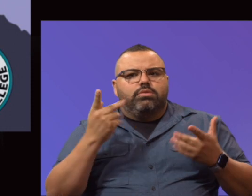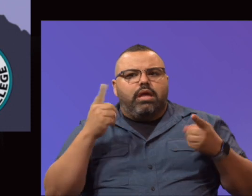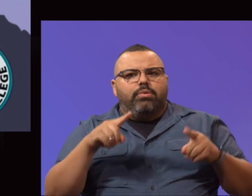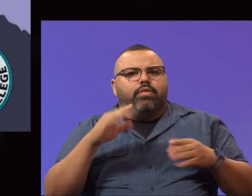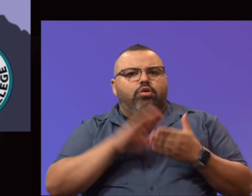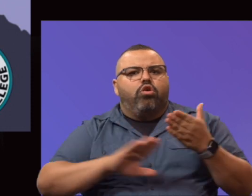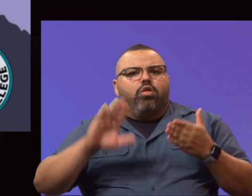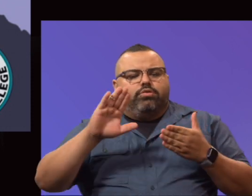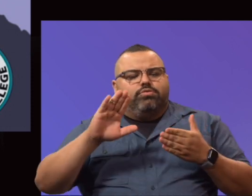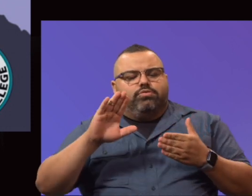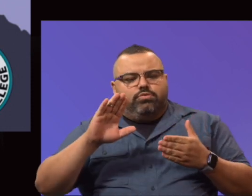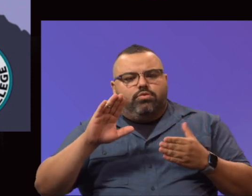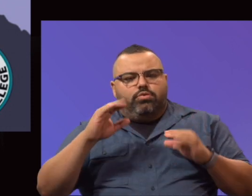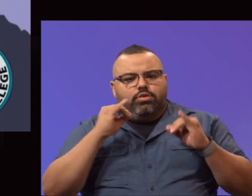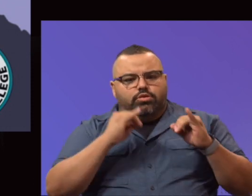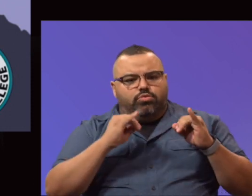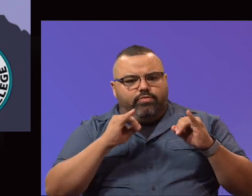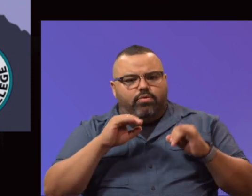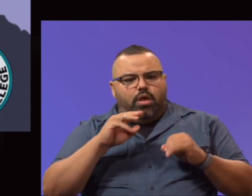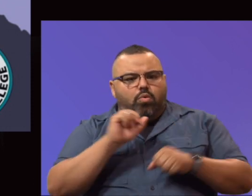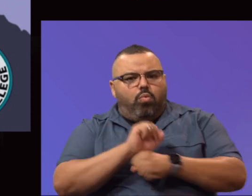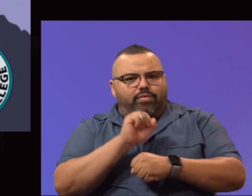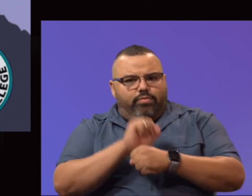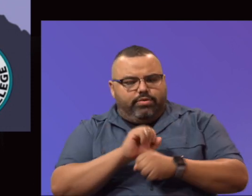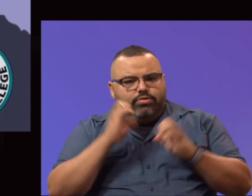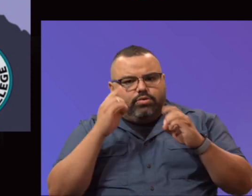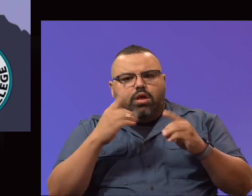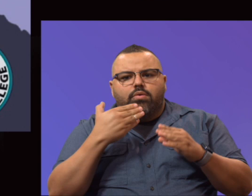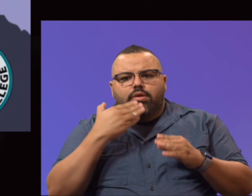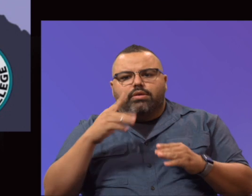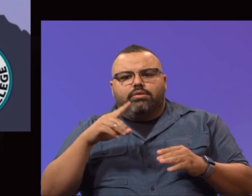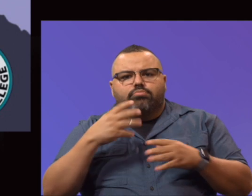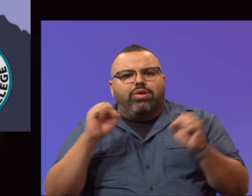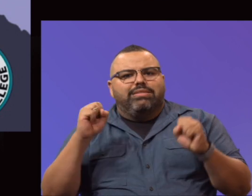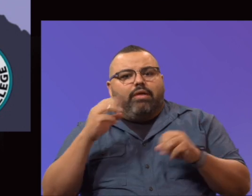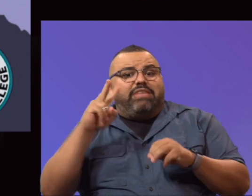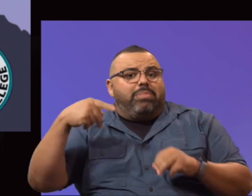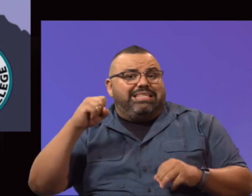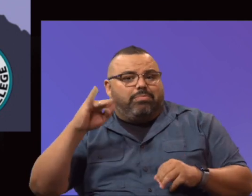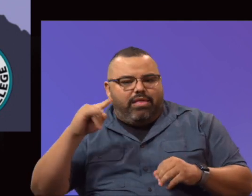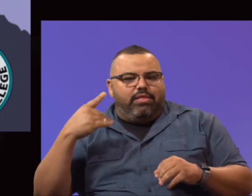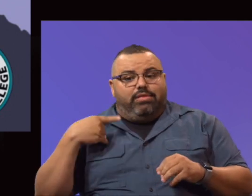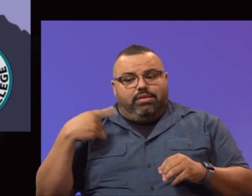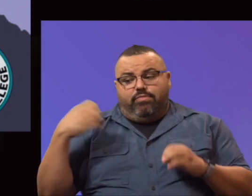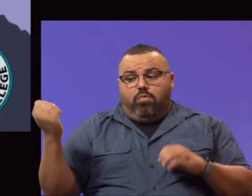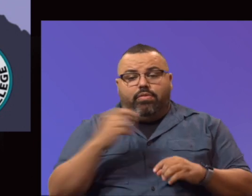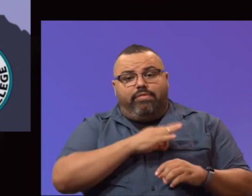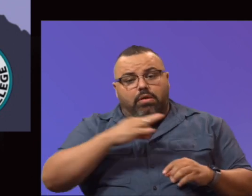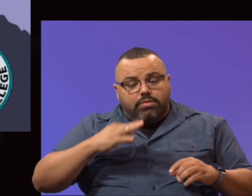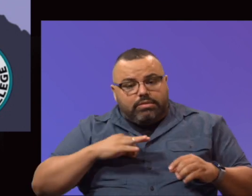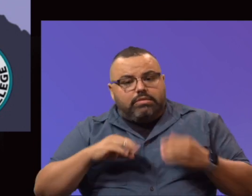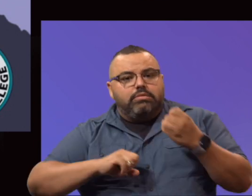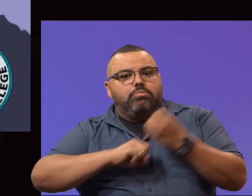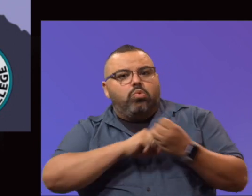proper. I'm going to start with instruction and workforce education. I want to thank Dr. Smith, the deans, all of our faculty, as well as our